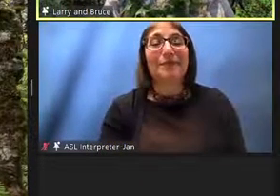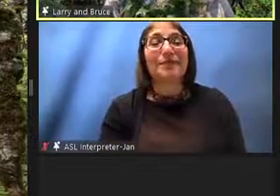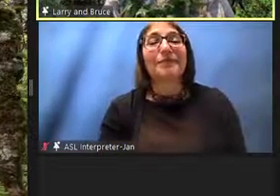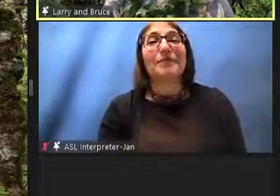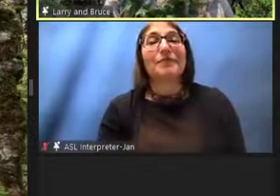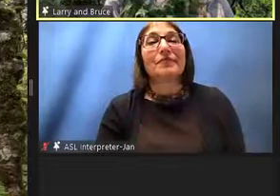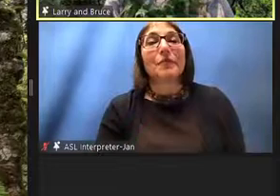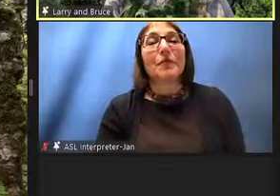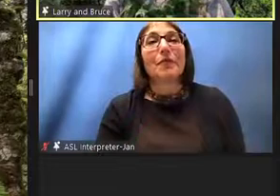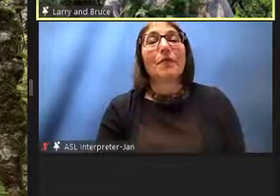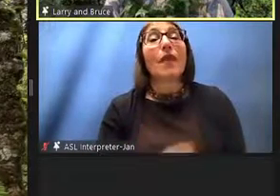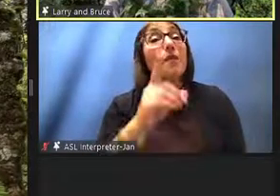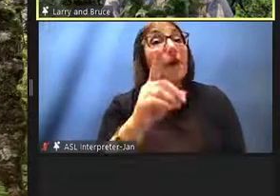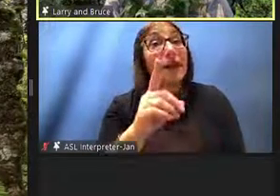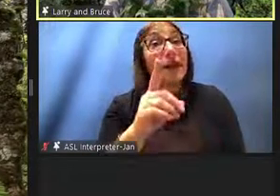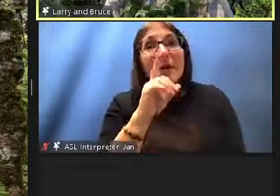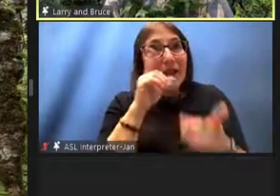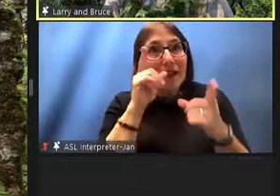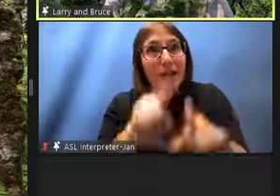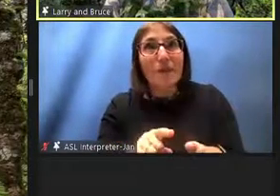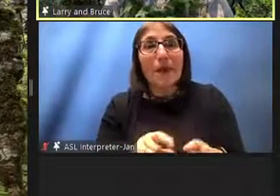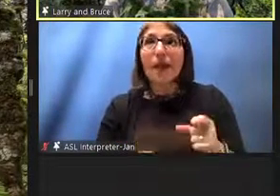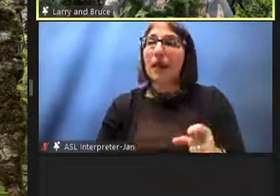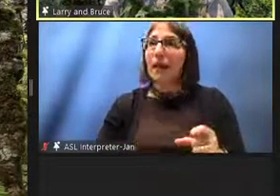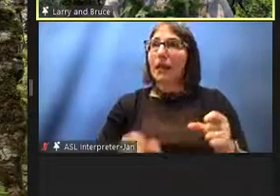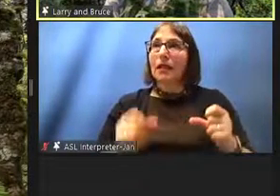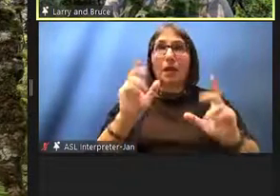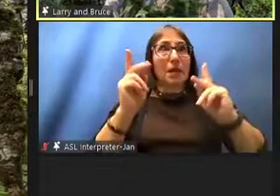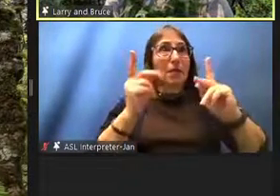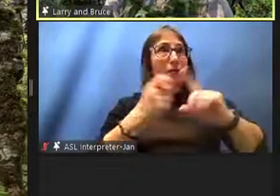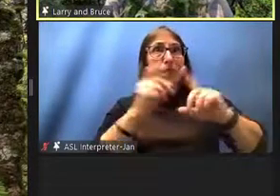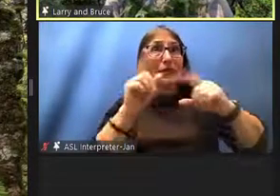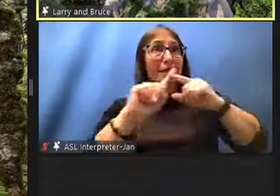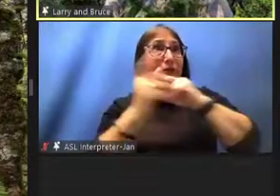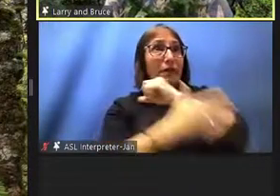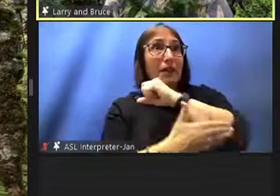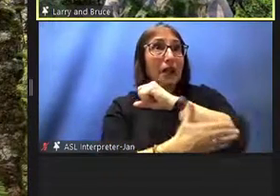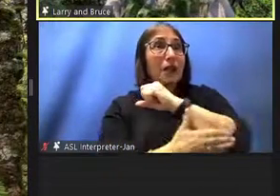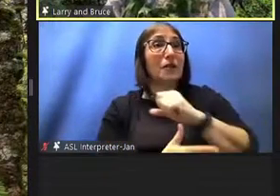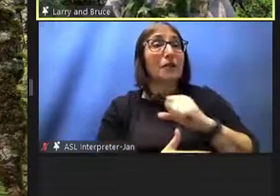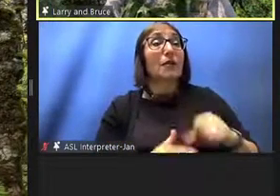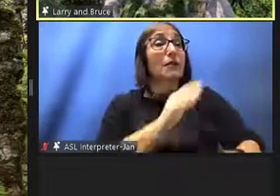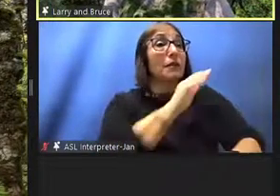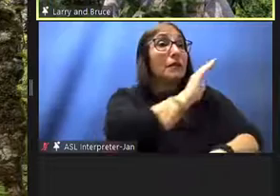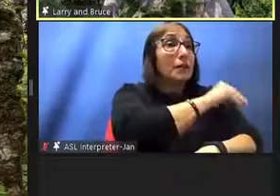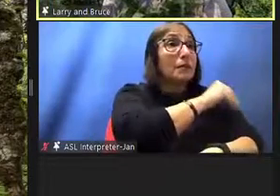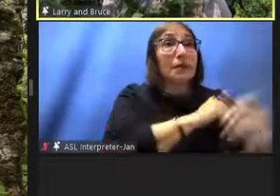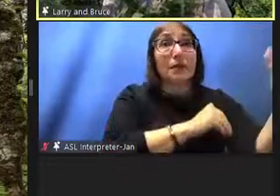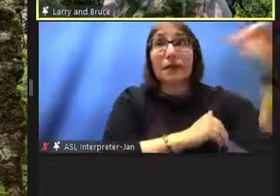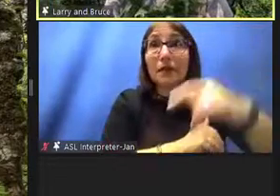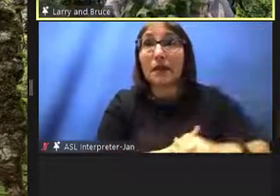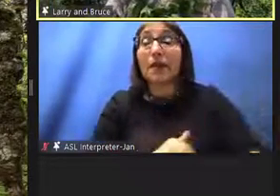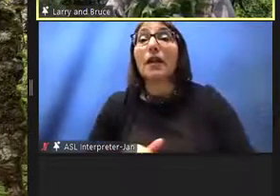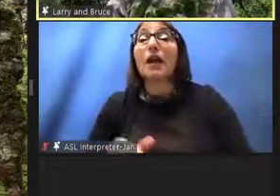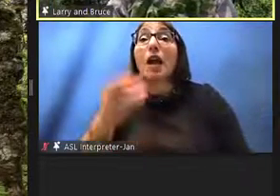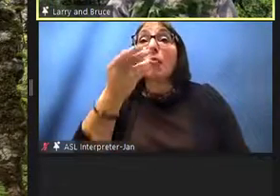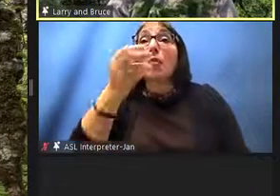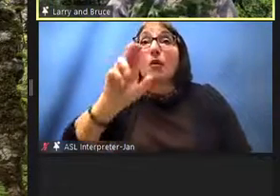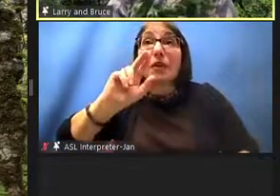influx of all these different national filipino puerto rican korean